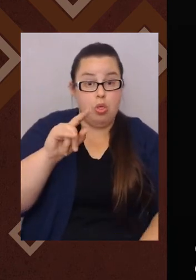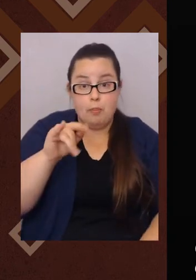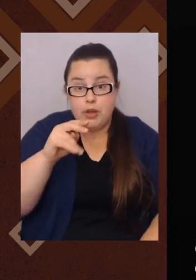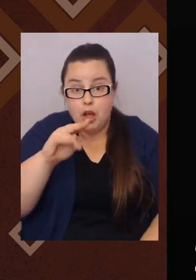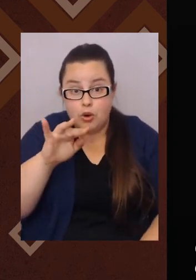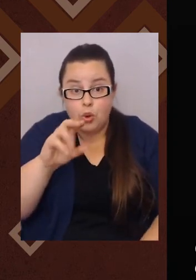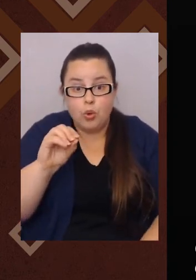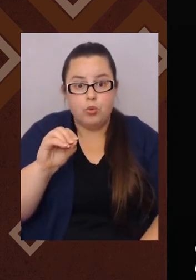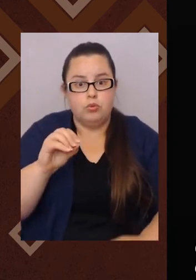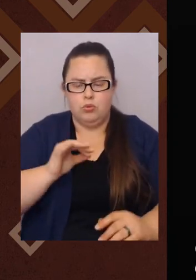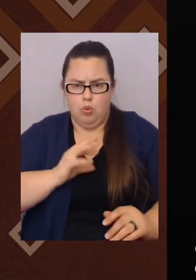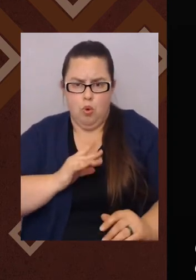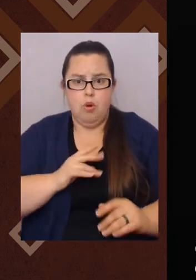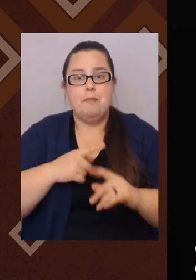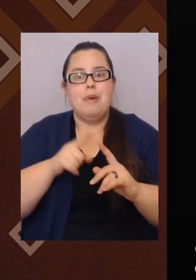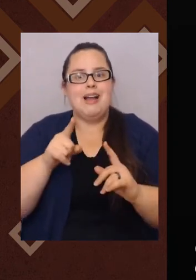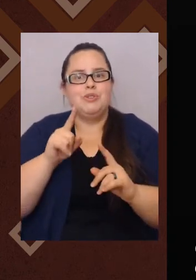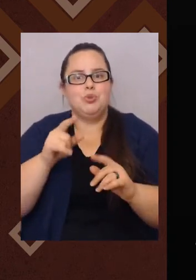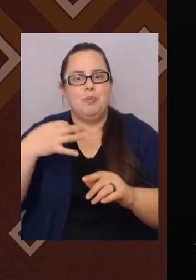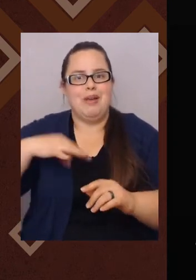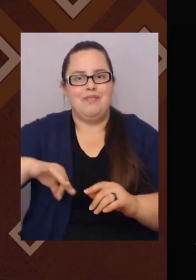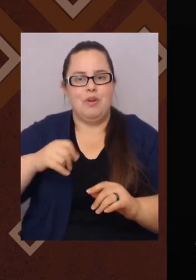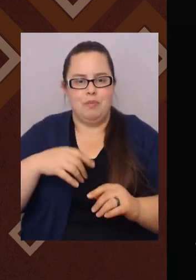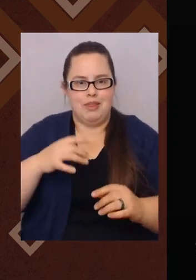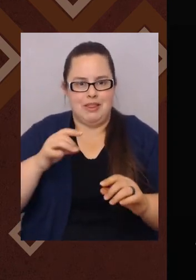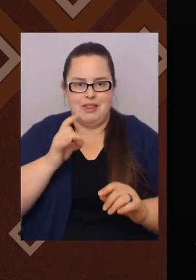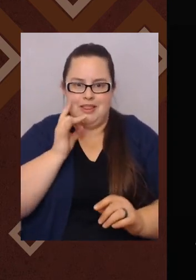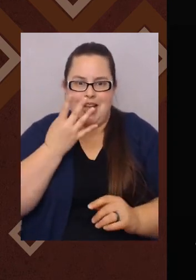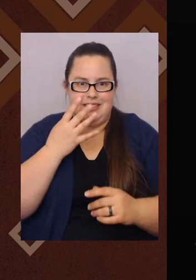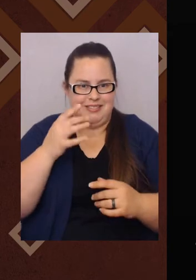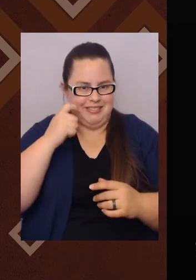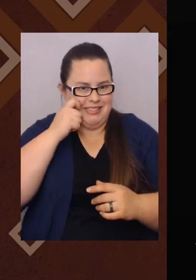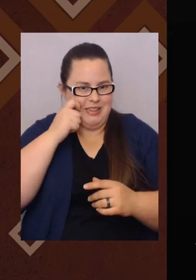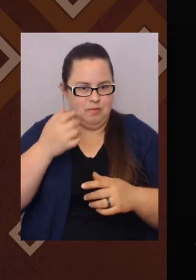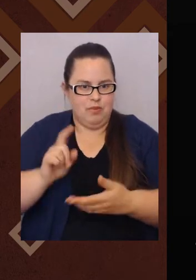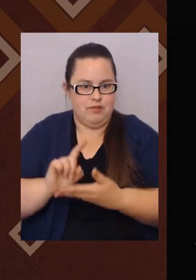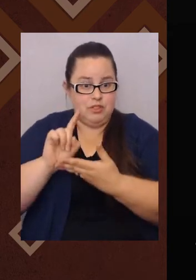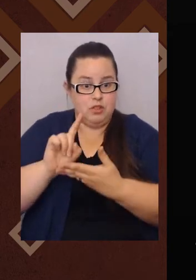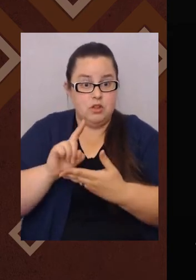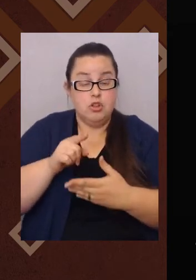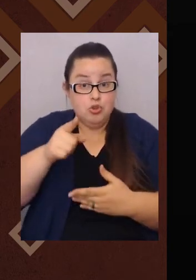I grew up, there was a point I stopped speaking Spanish to her and I still don't speak to her in Spanish.